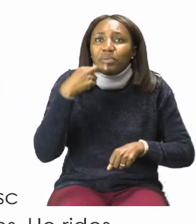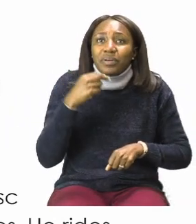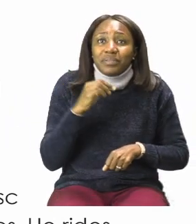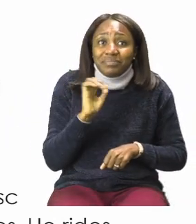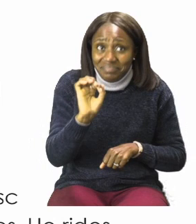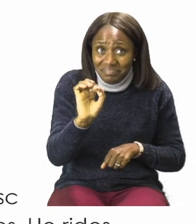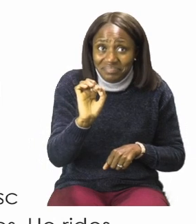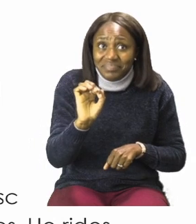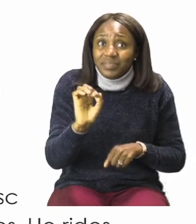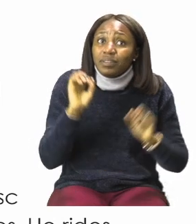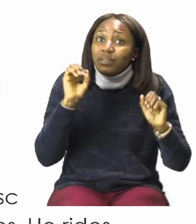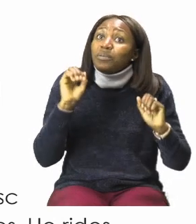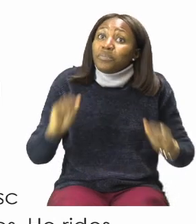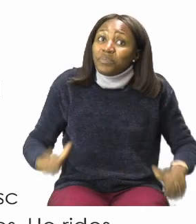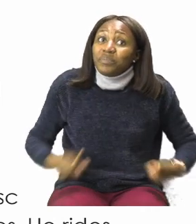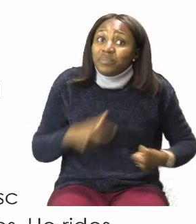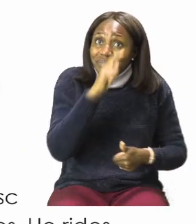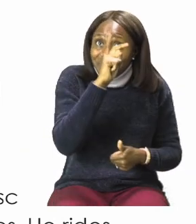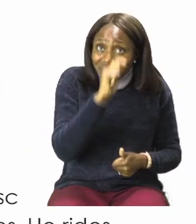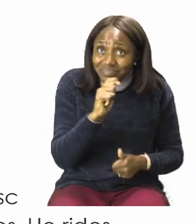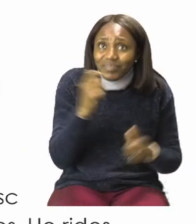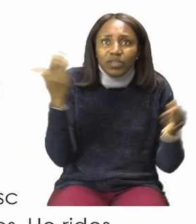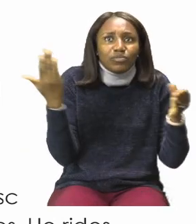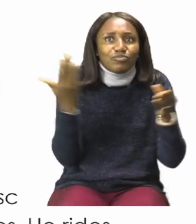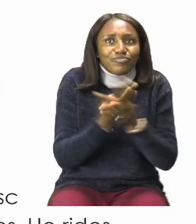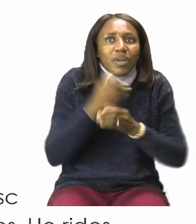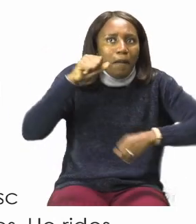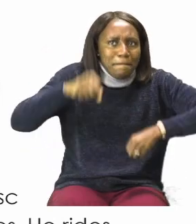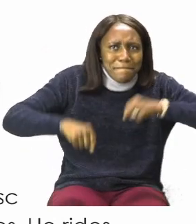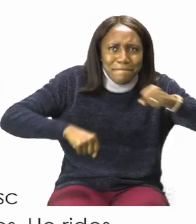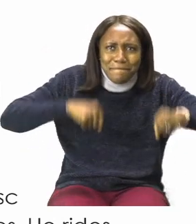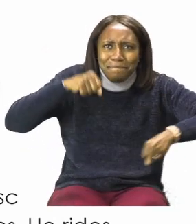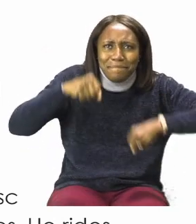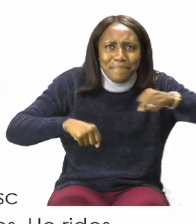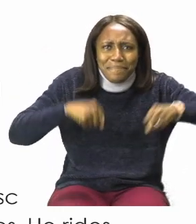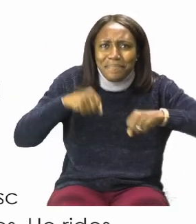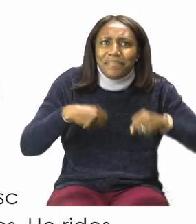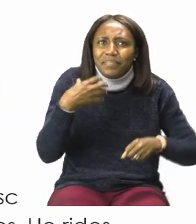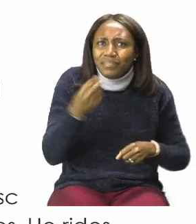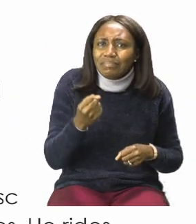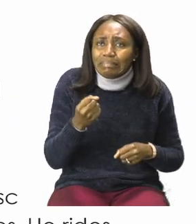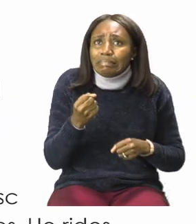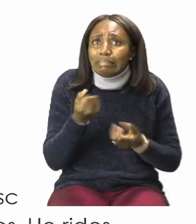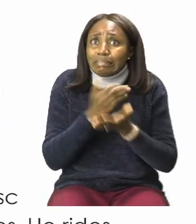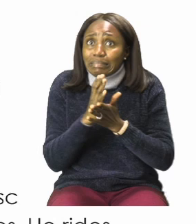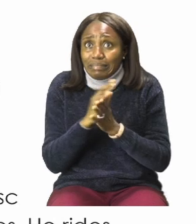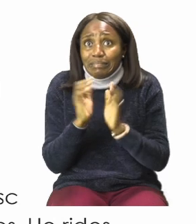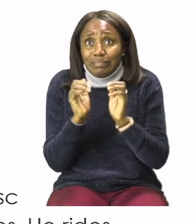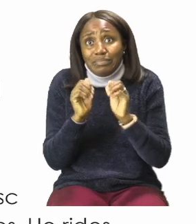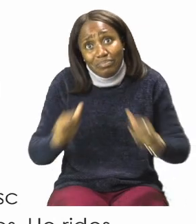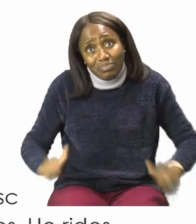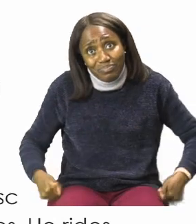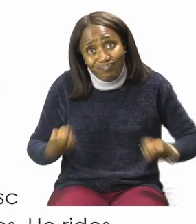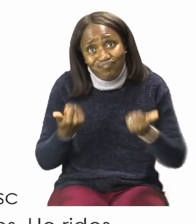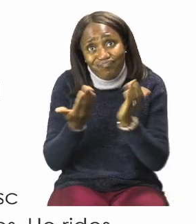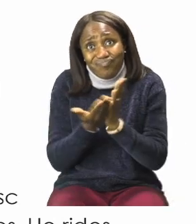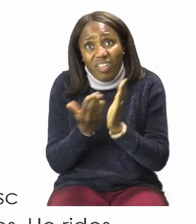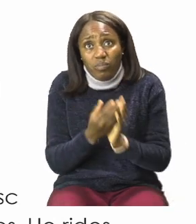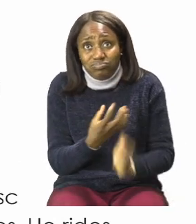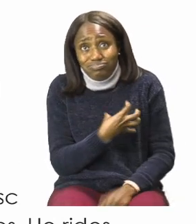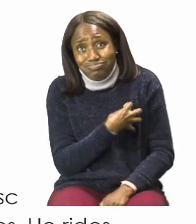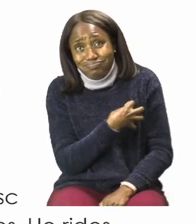Timur has a new bicycle. Timur Some of the boys at school are jealous.